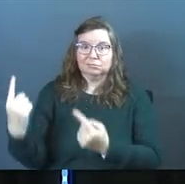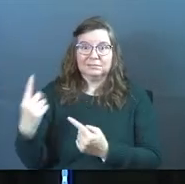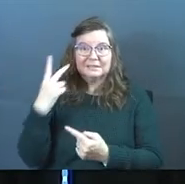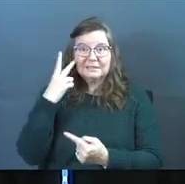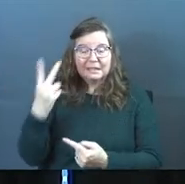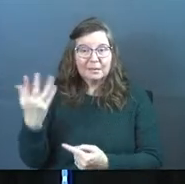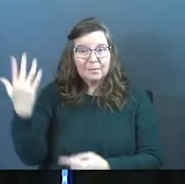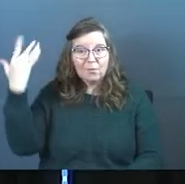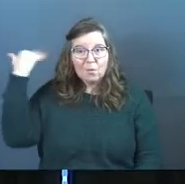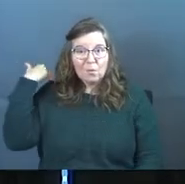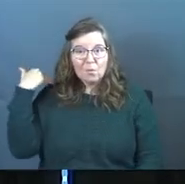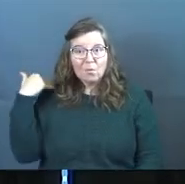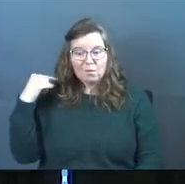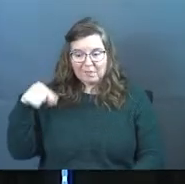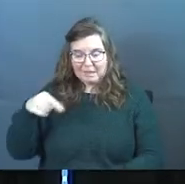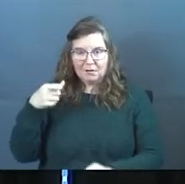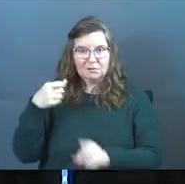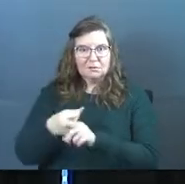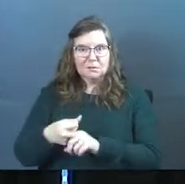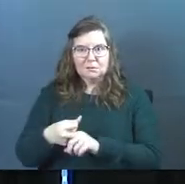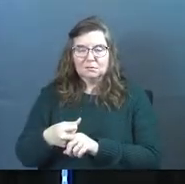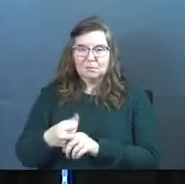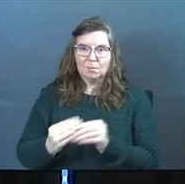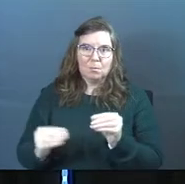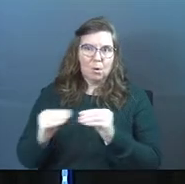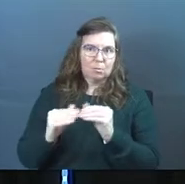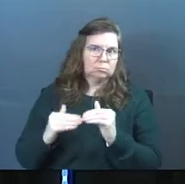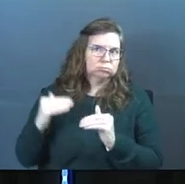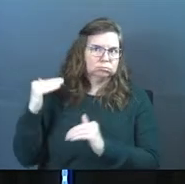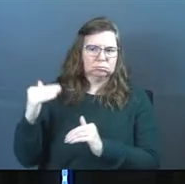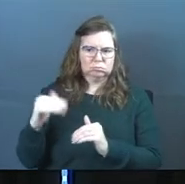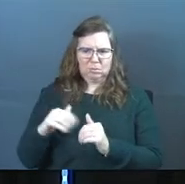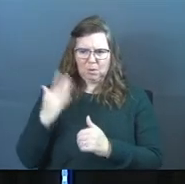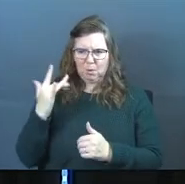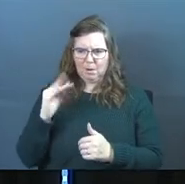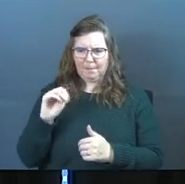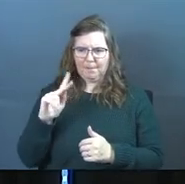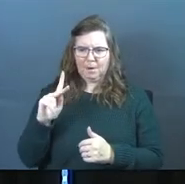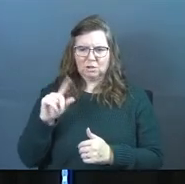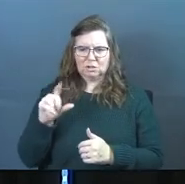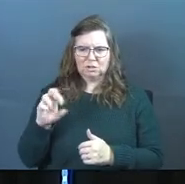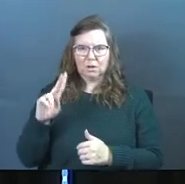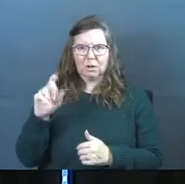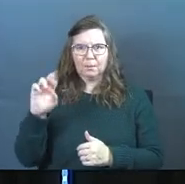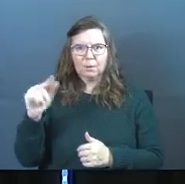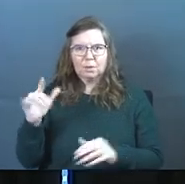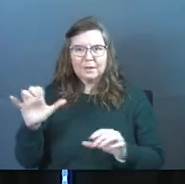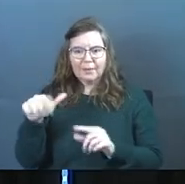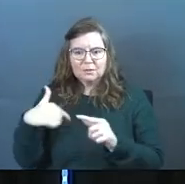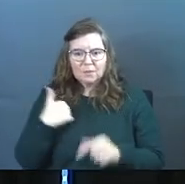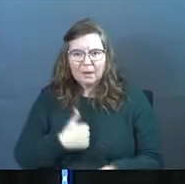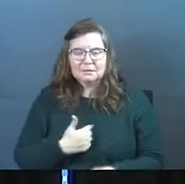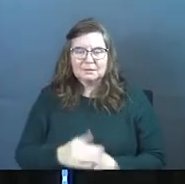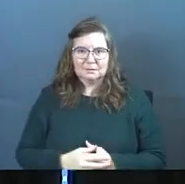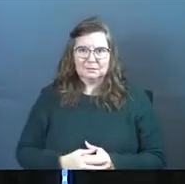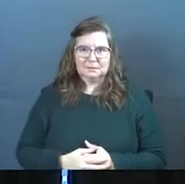it before. And you're like, how could Mark Zuckerberg have done this to us?